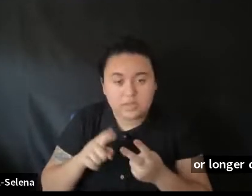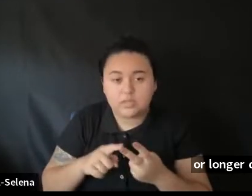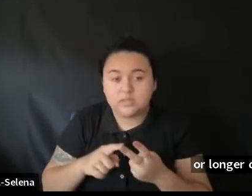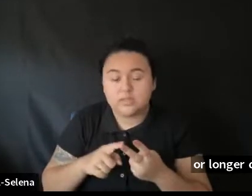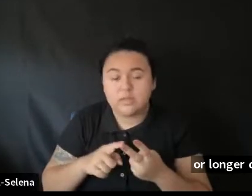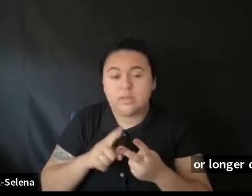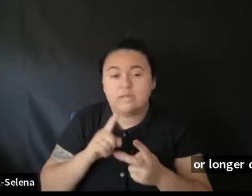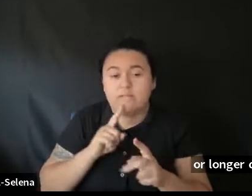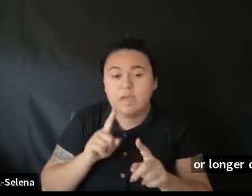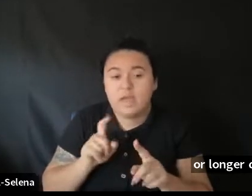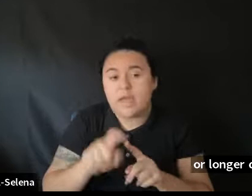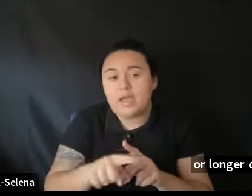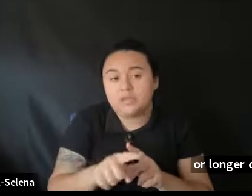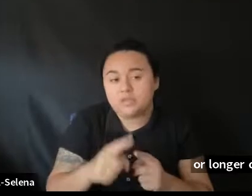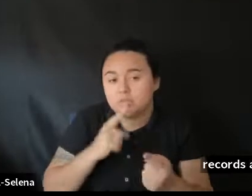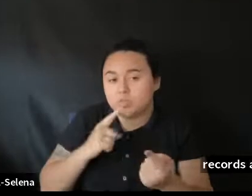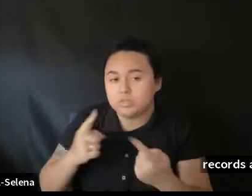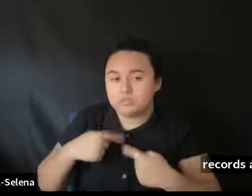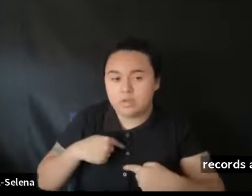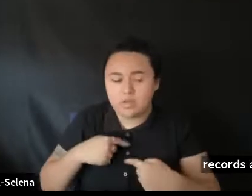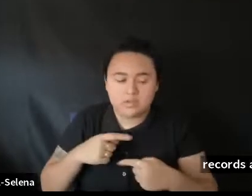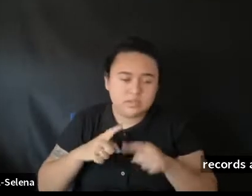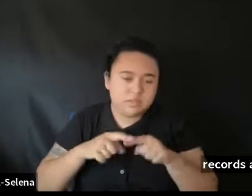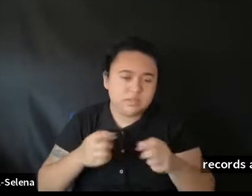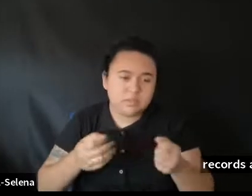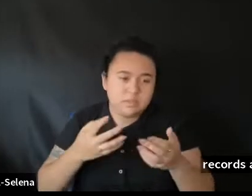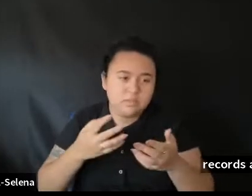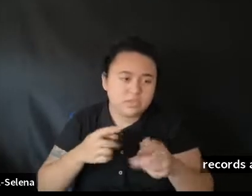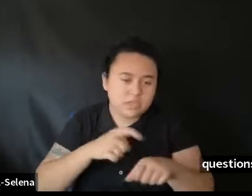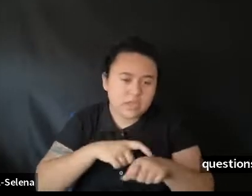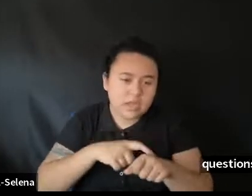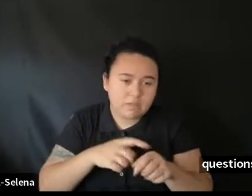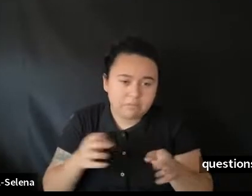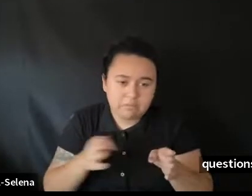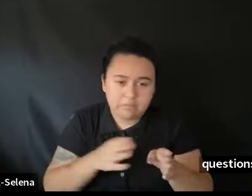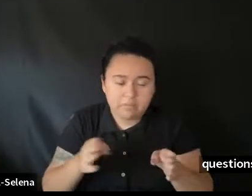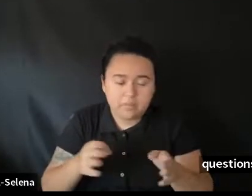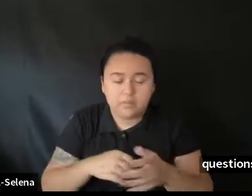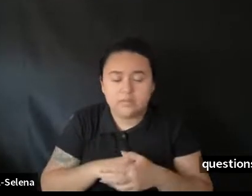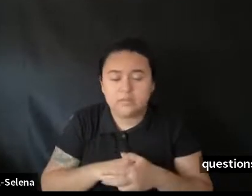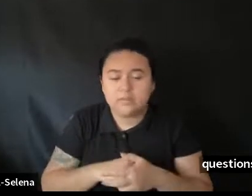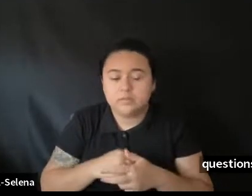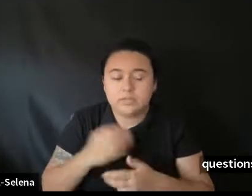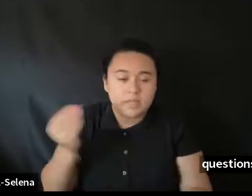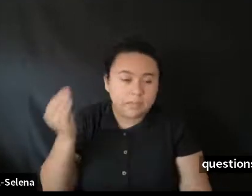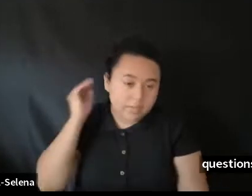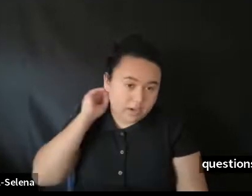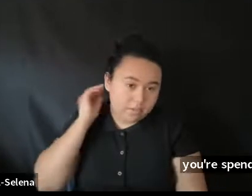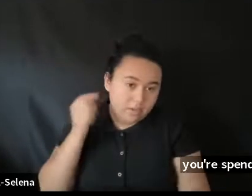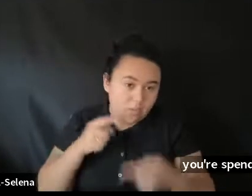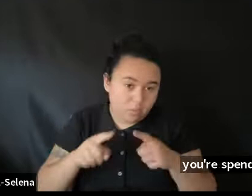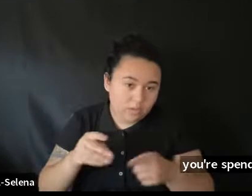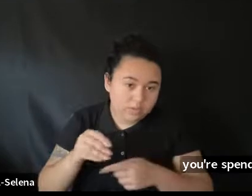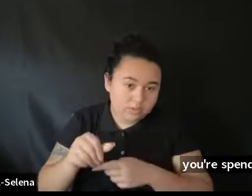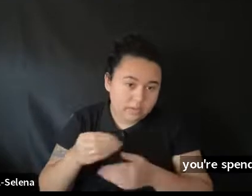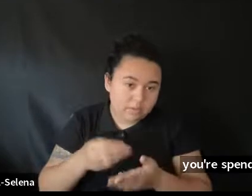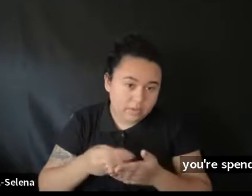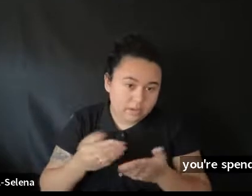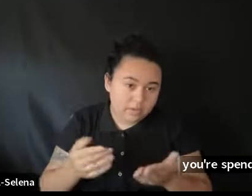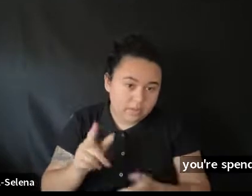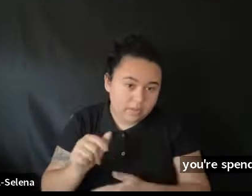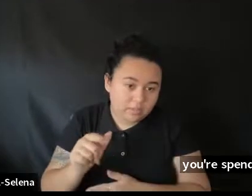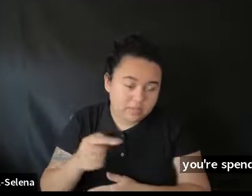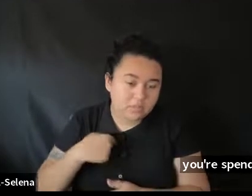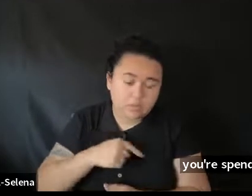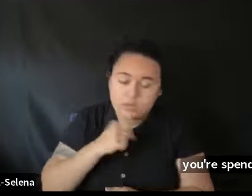in mind as you're spending money. In Louisiana, for example, we don't allow in-kind services